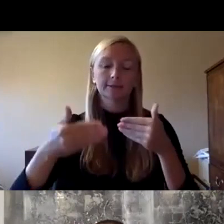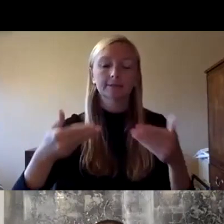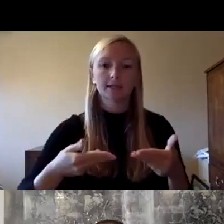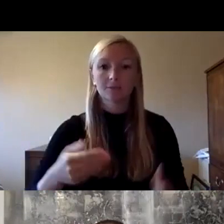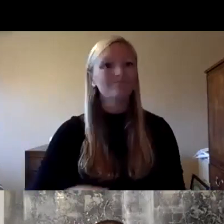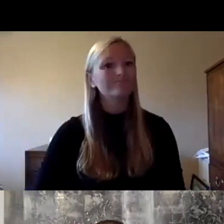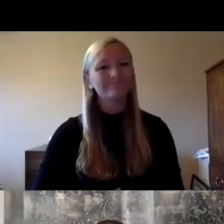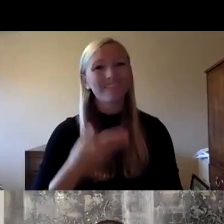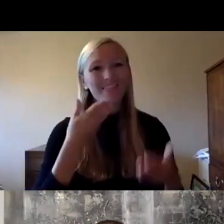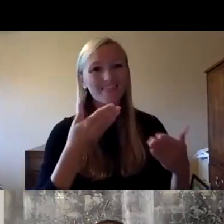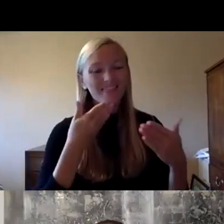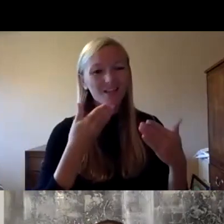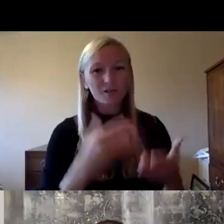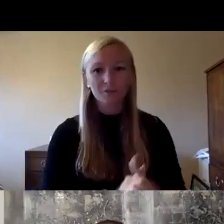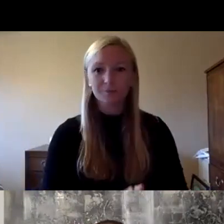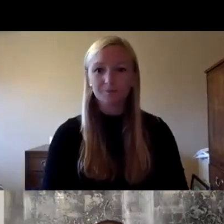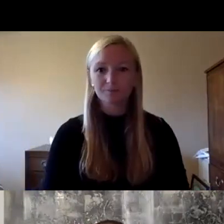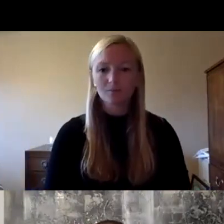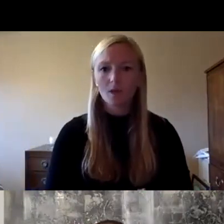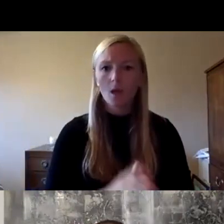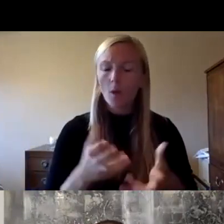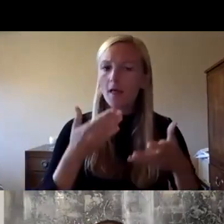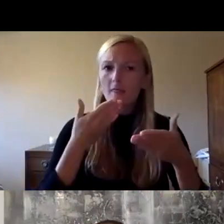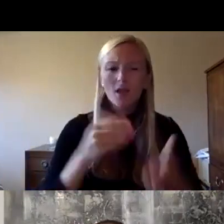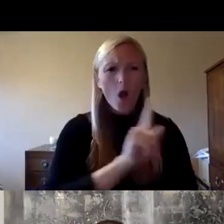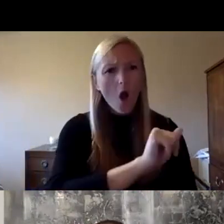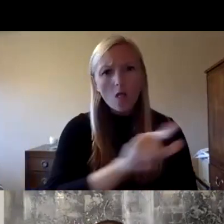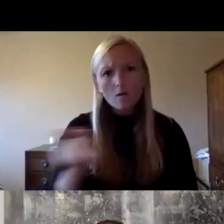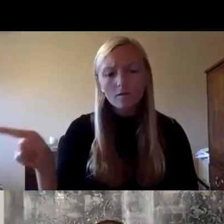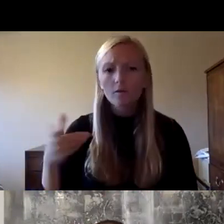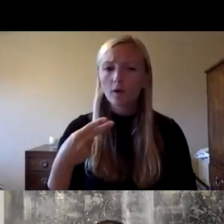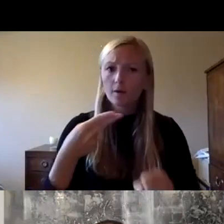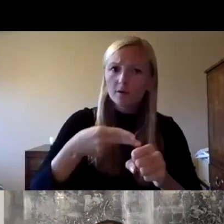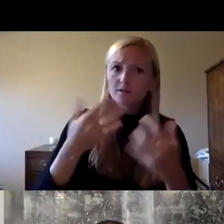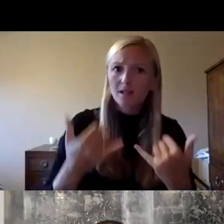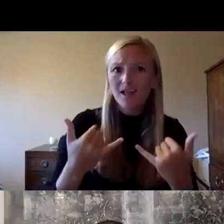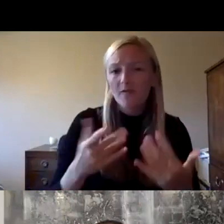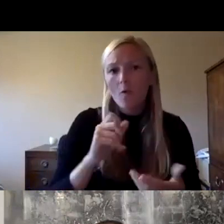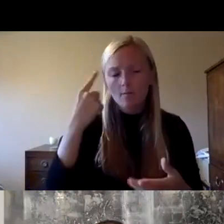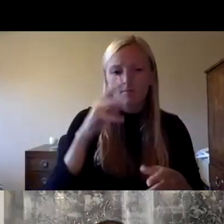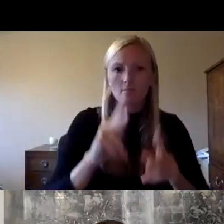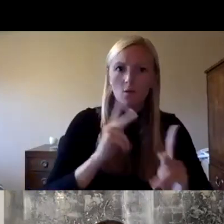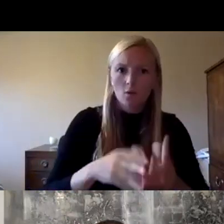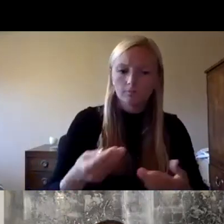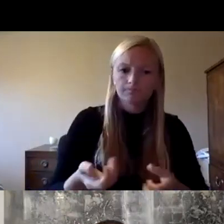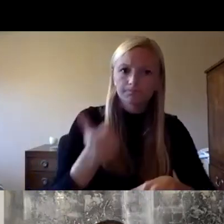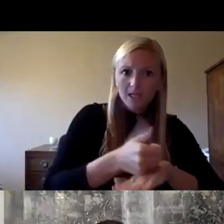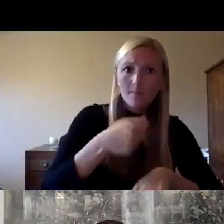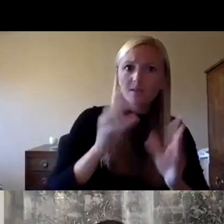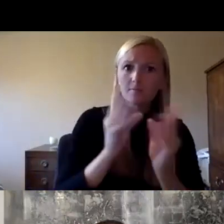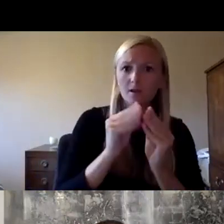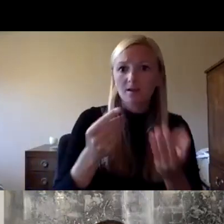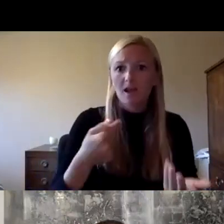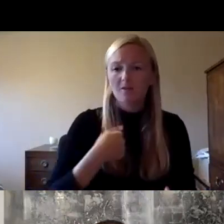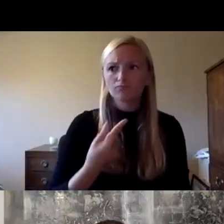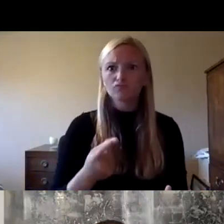tony and i want to thank uh our participants for attending today and our colleagues who put this together i find it very interesting when